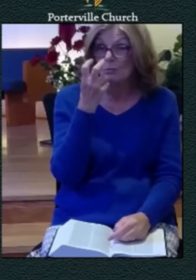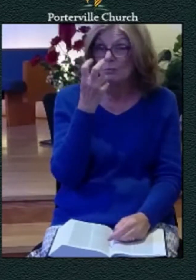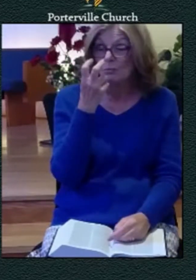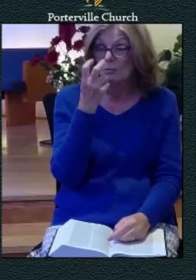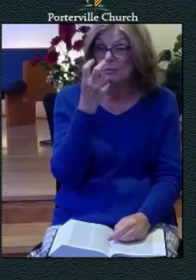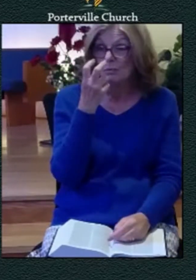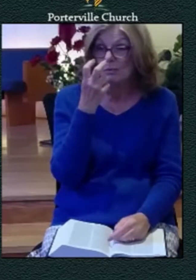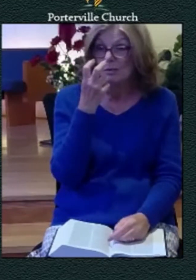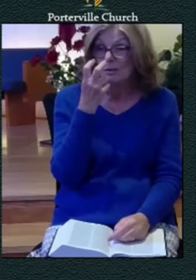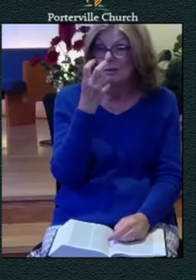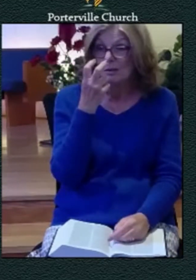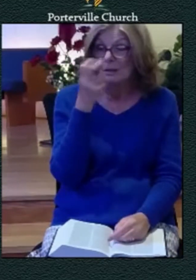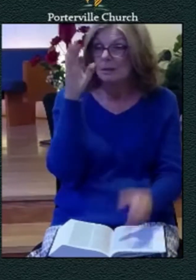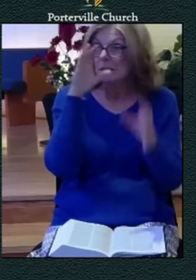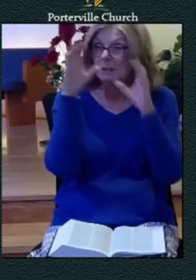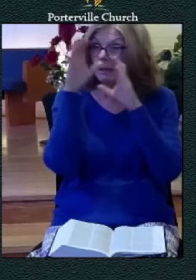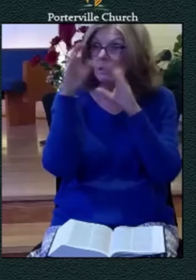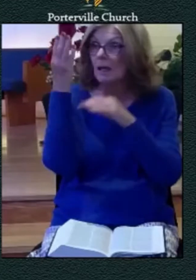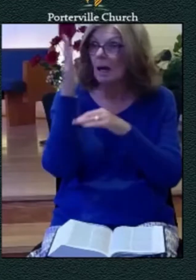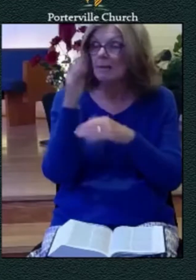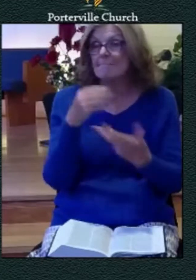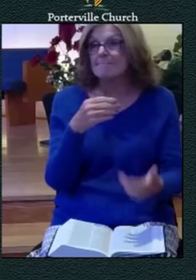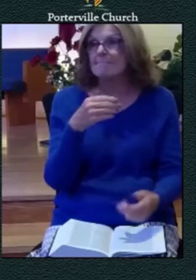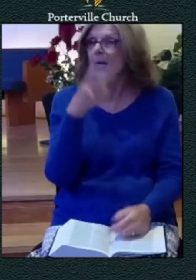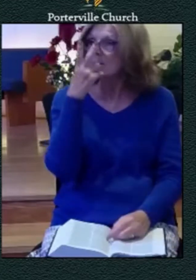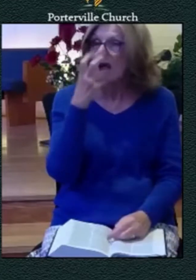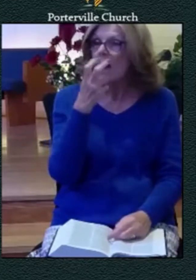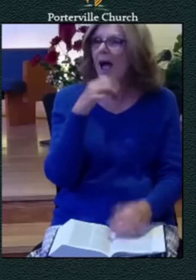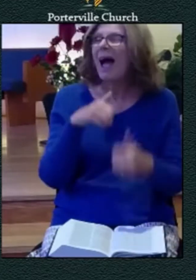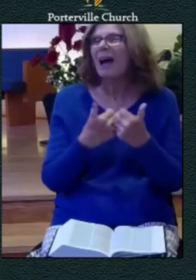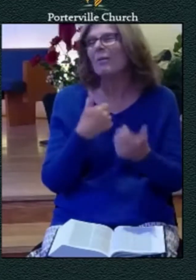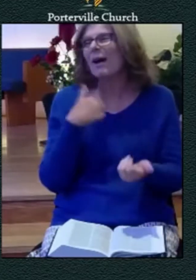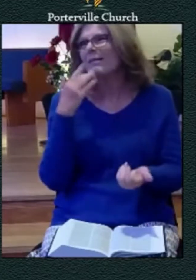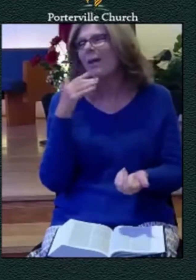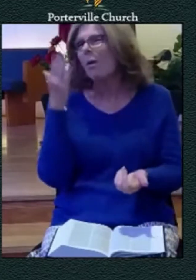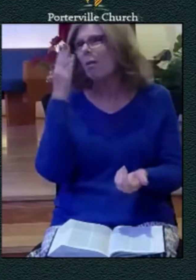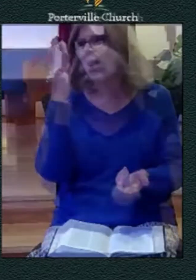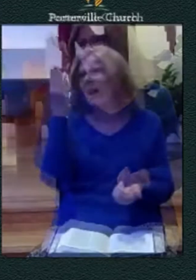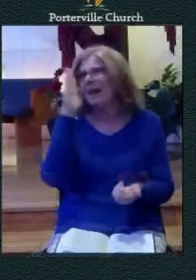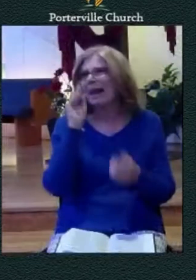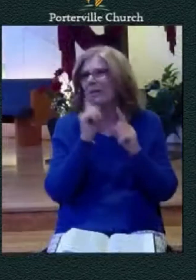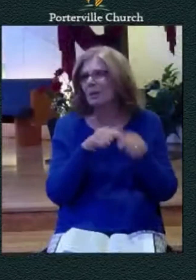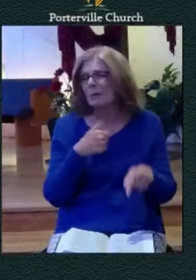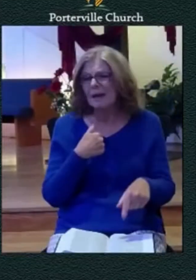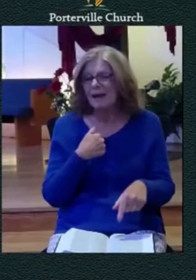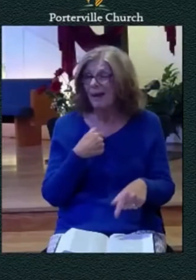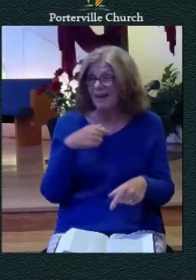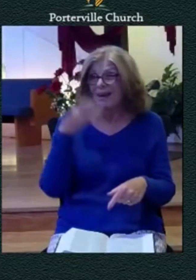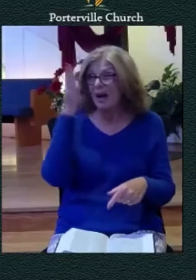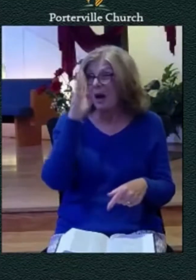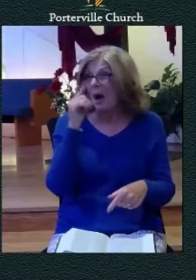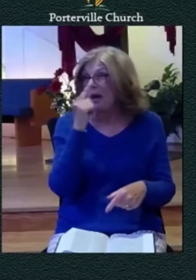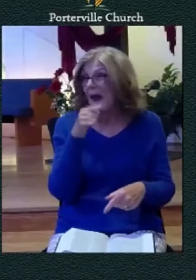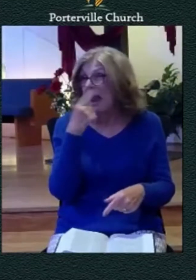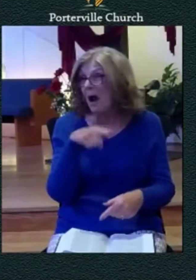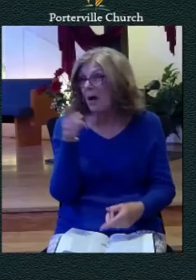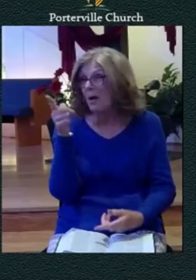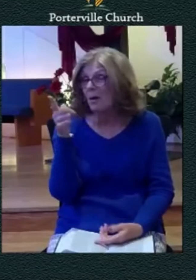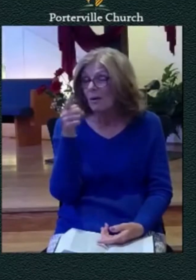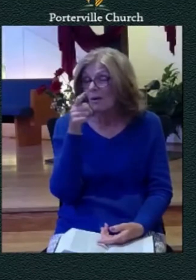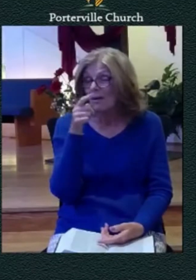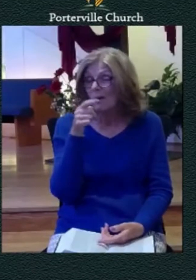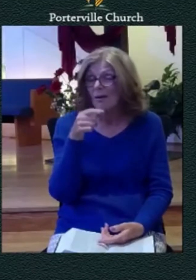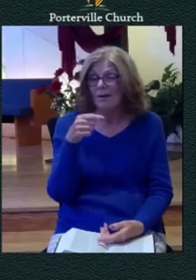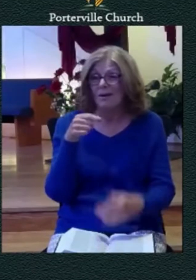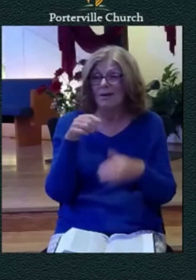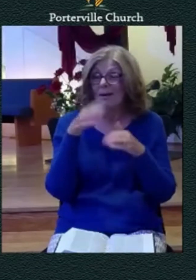how do i know god will answer me how do i know god will care how do i know that